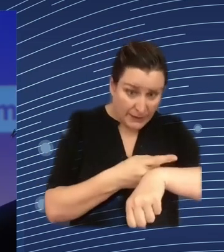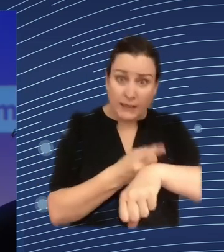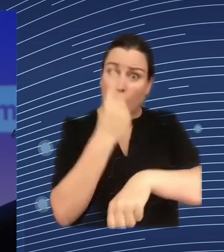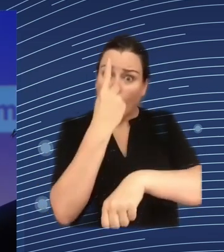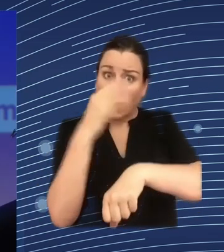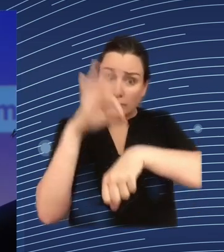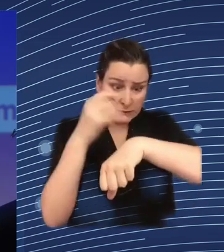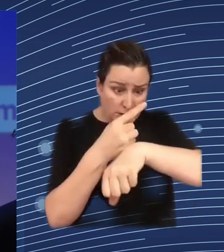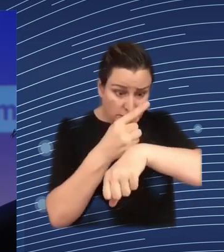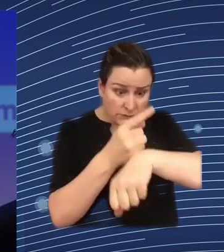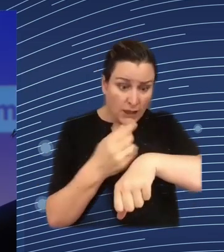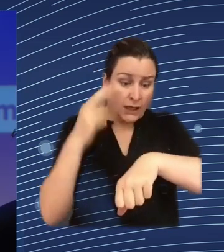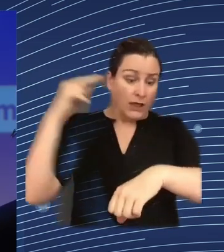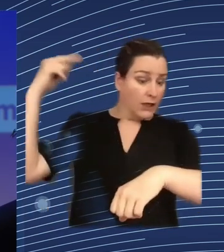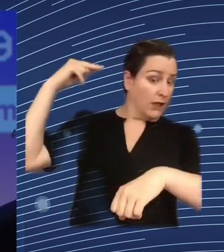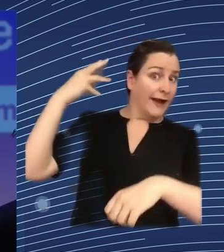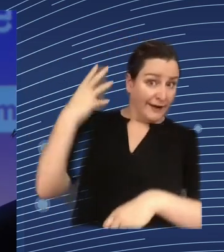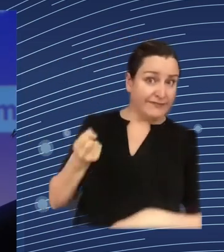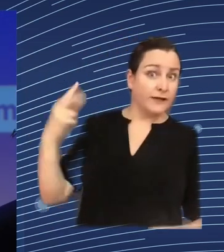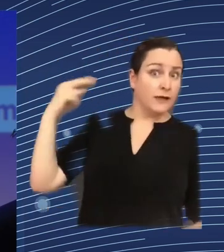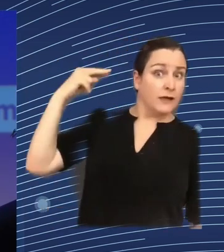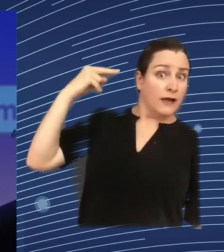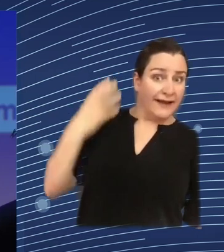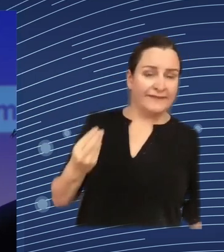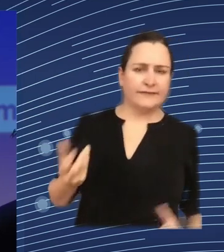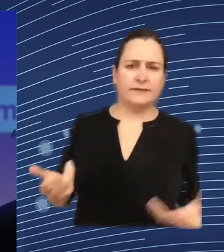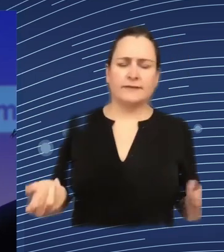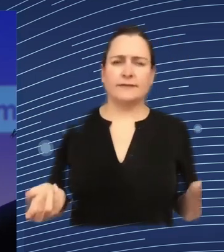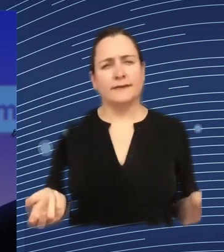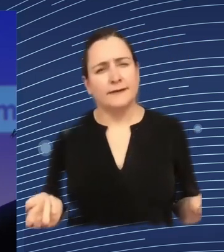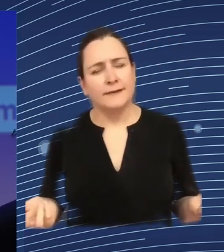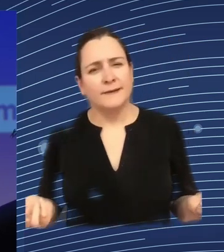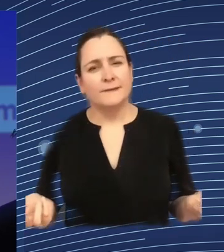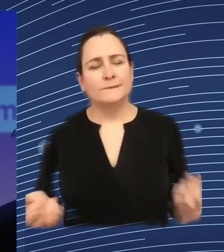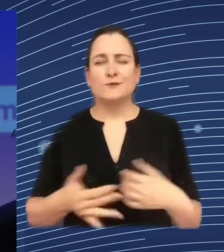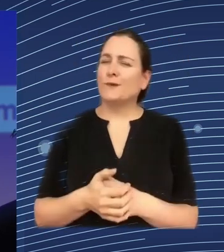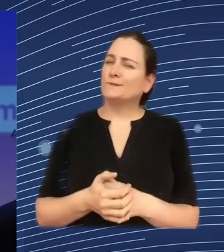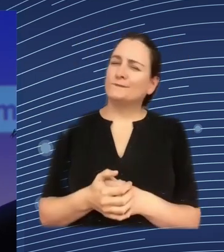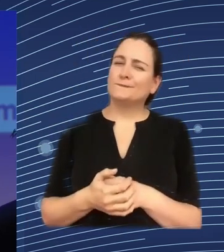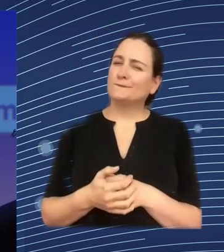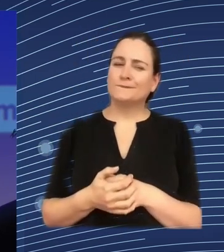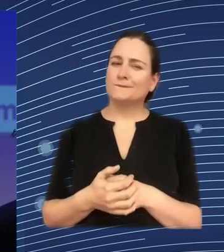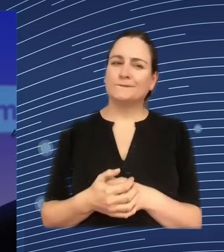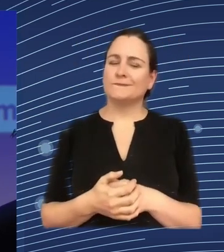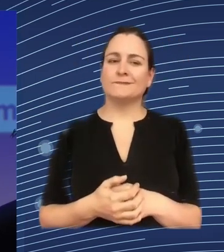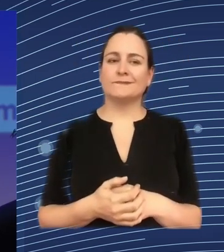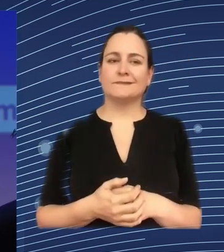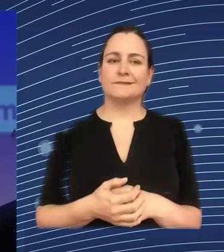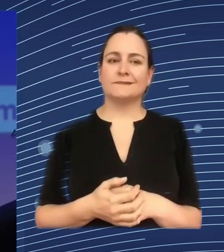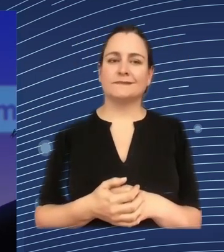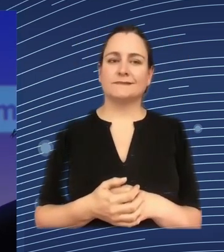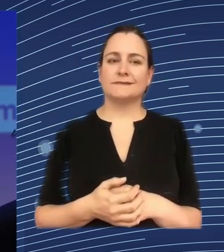faster you know and the thing is more of the time we don't even know how the algorithm